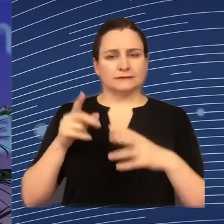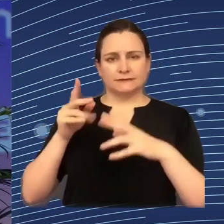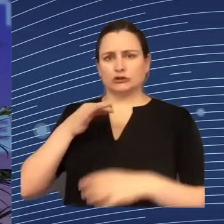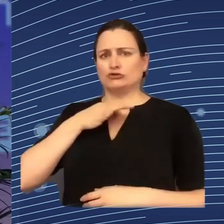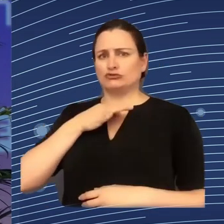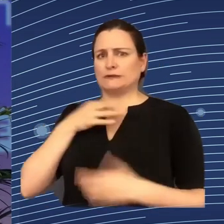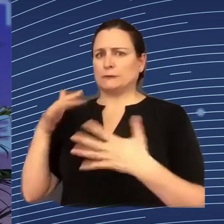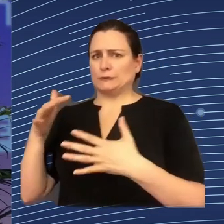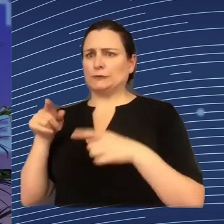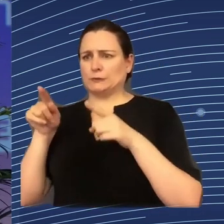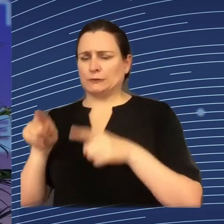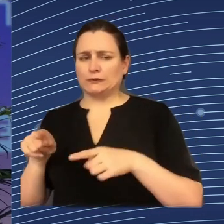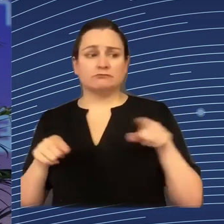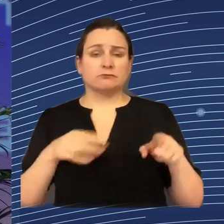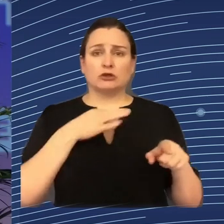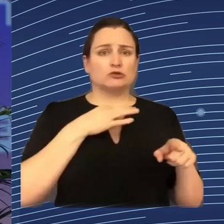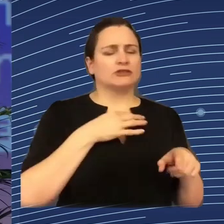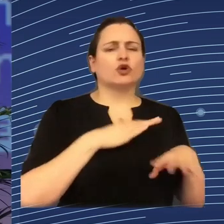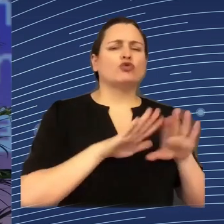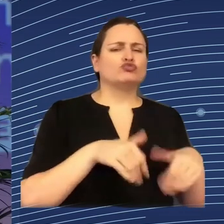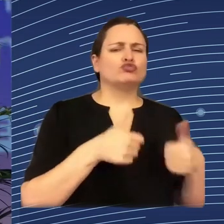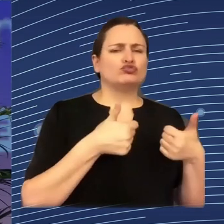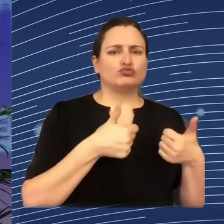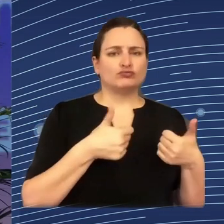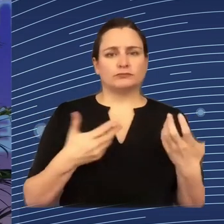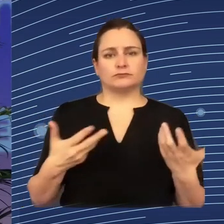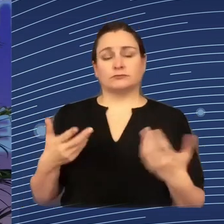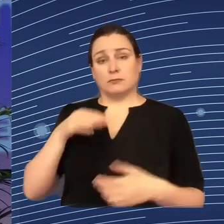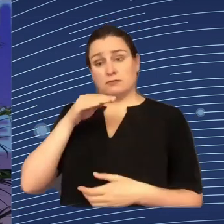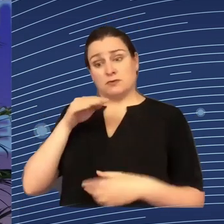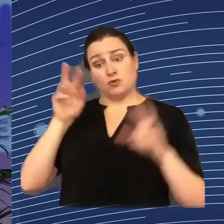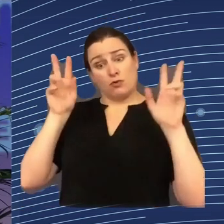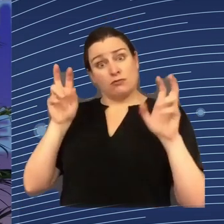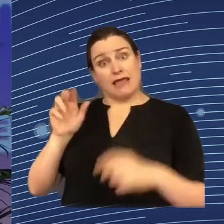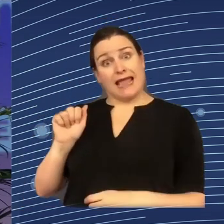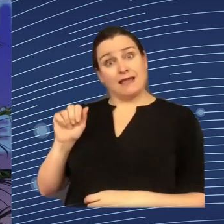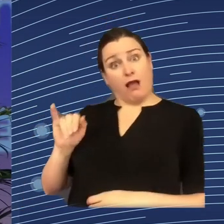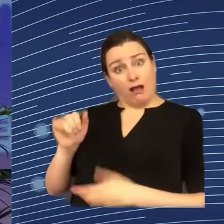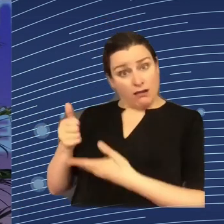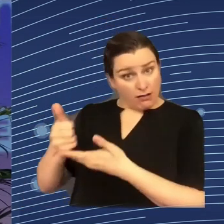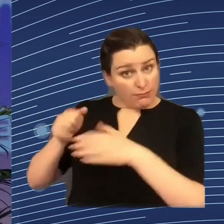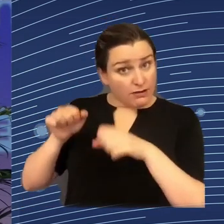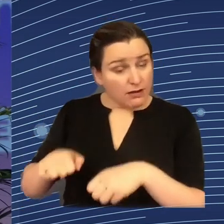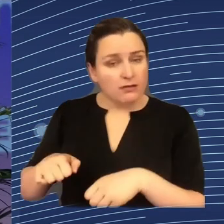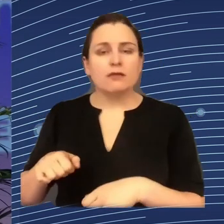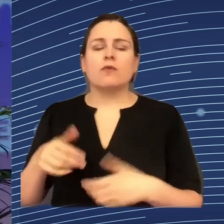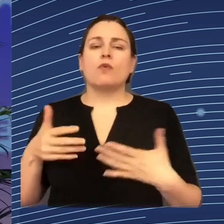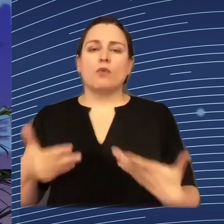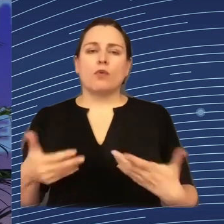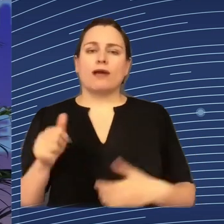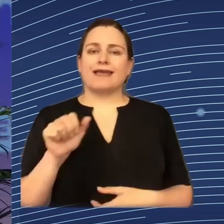risk, and where AI technology can validly help in the HR function. Likewise, of course,